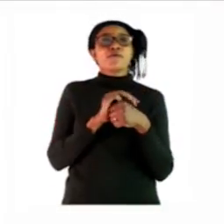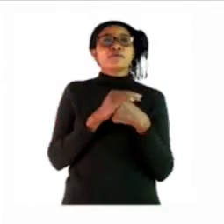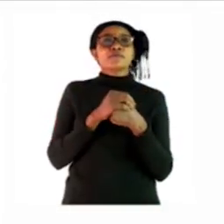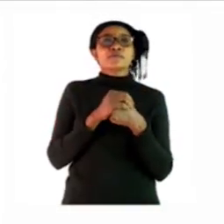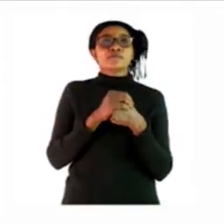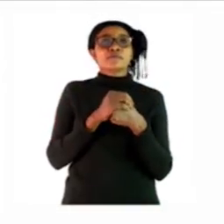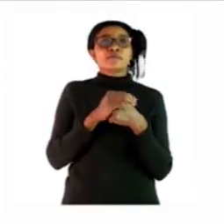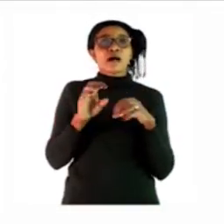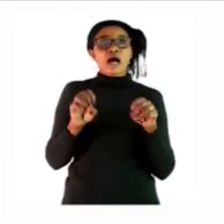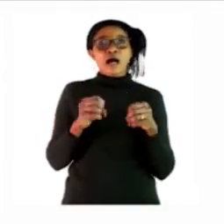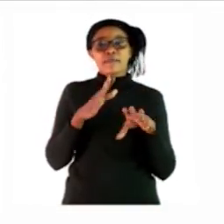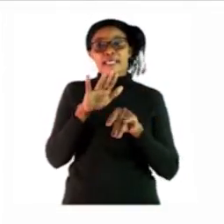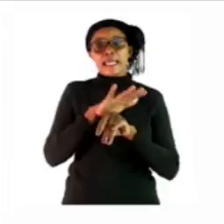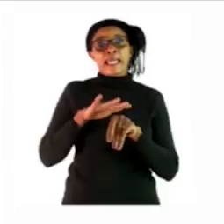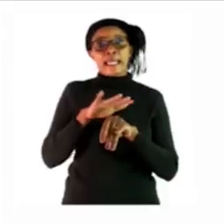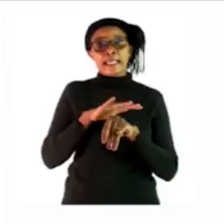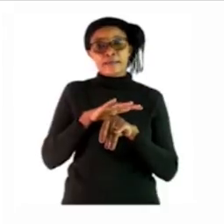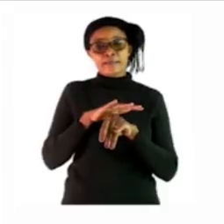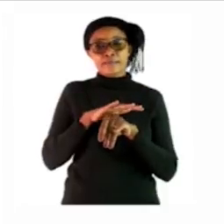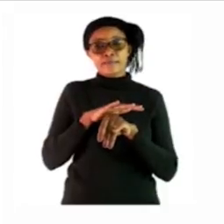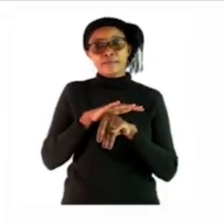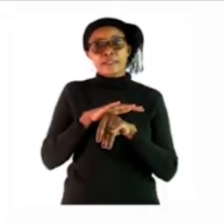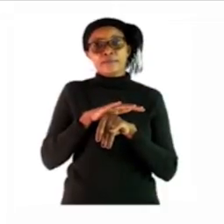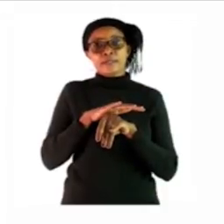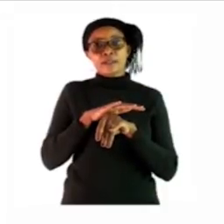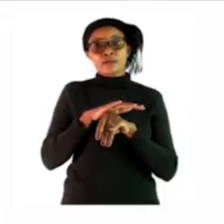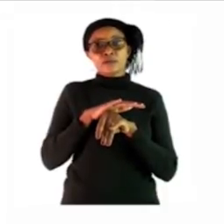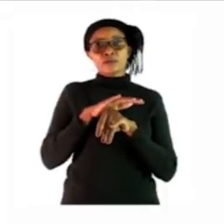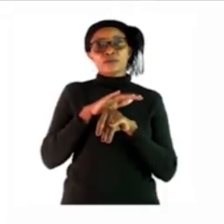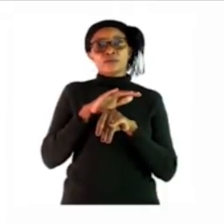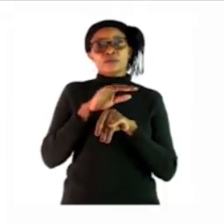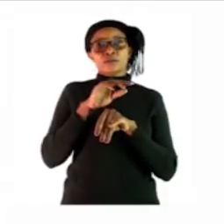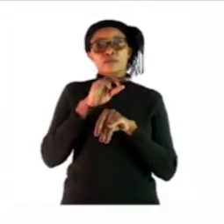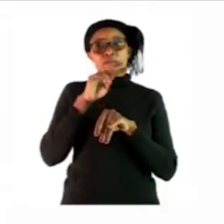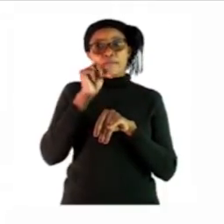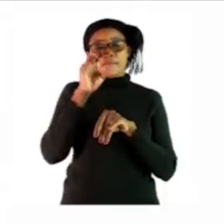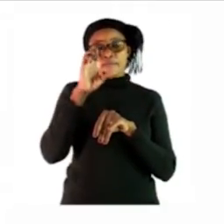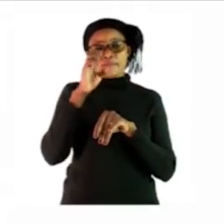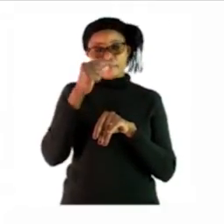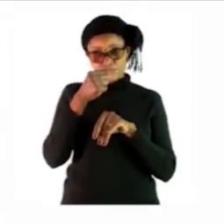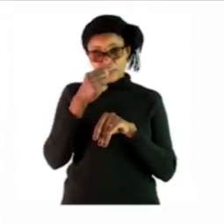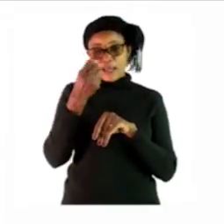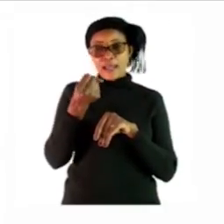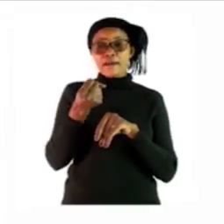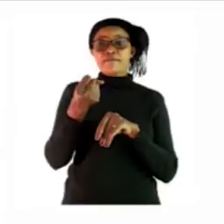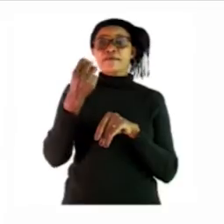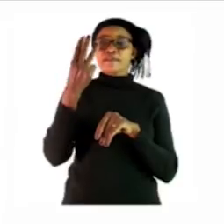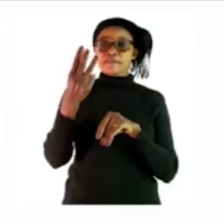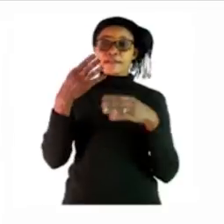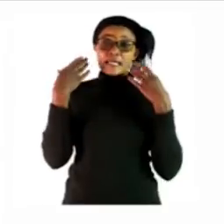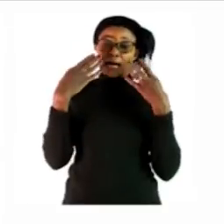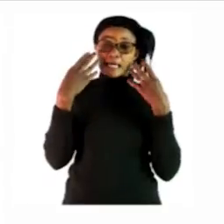how many pets meg has three